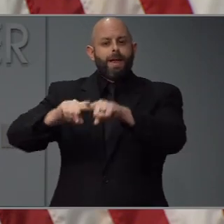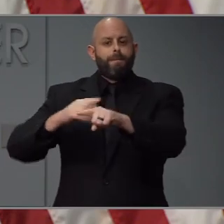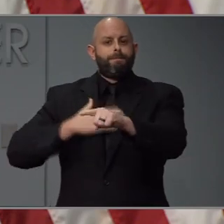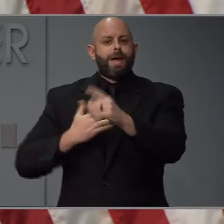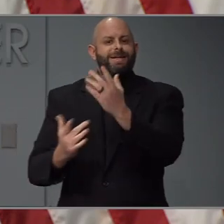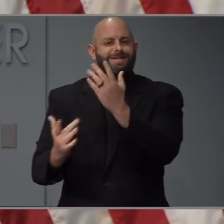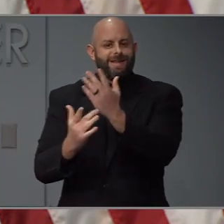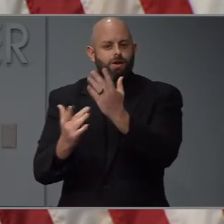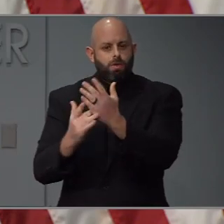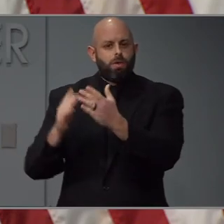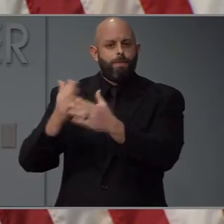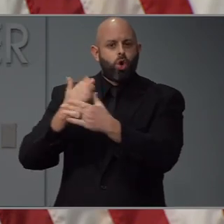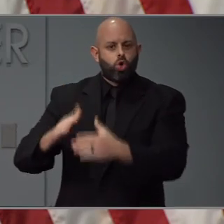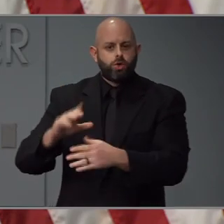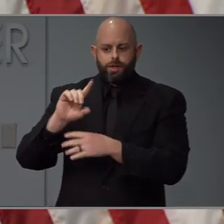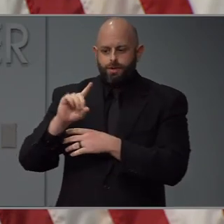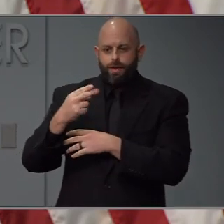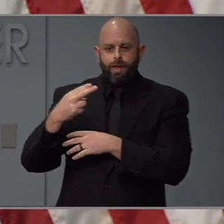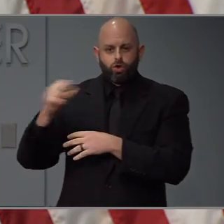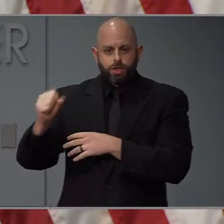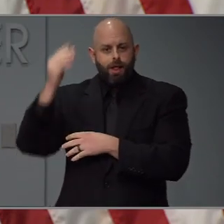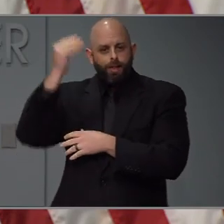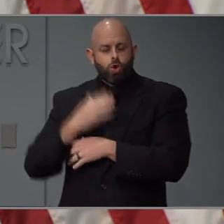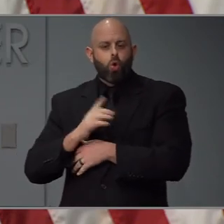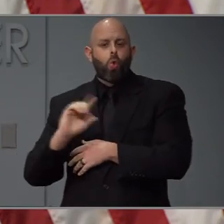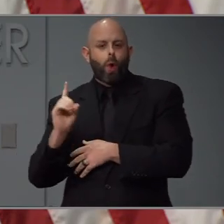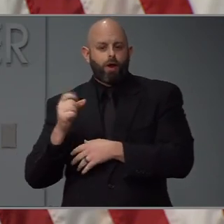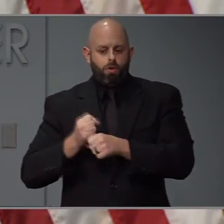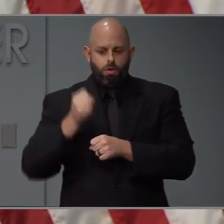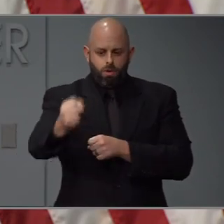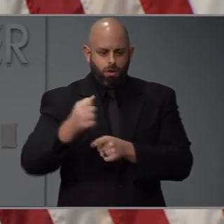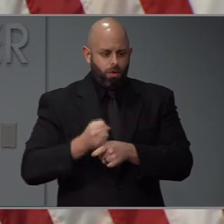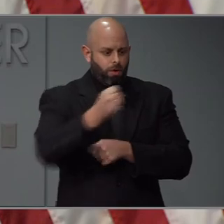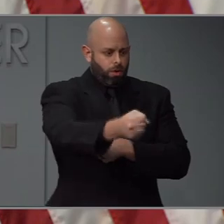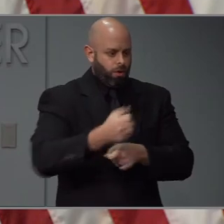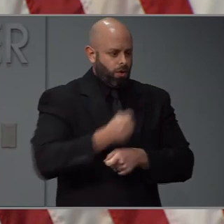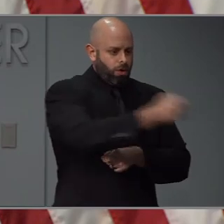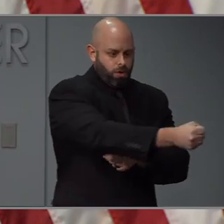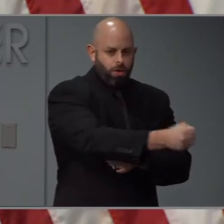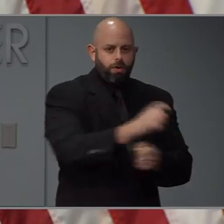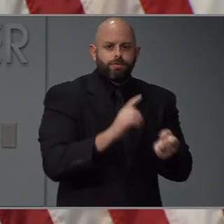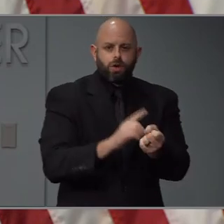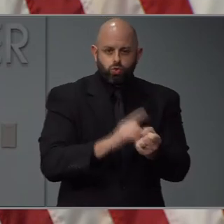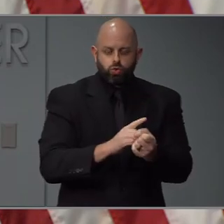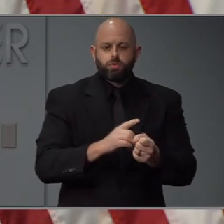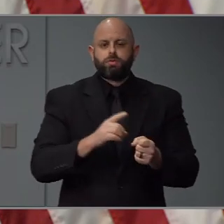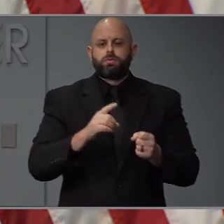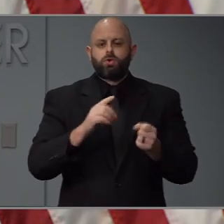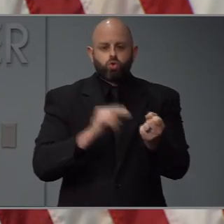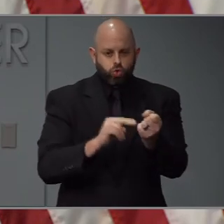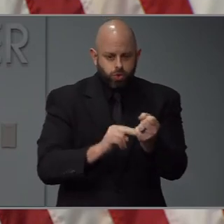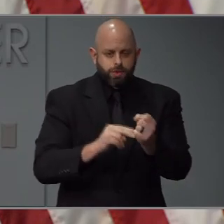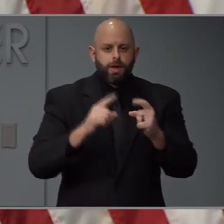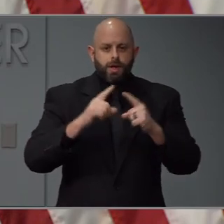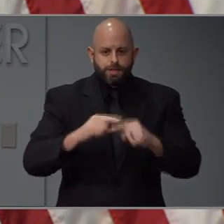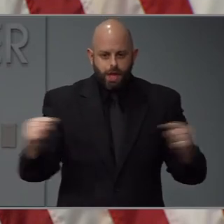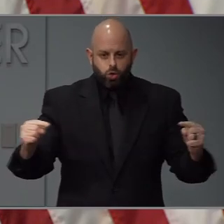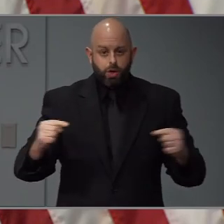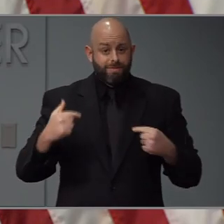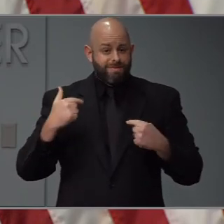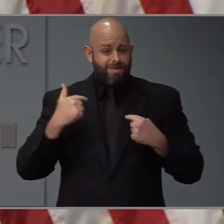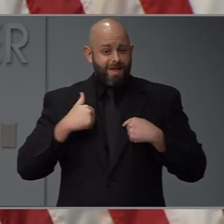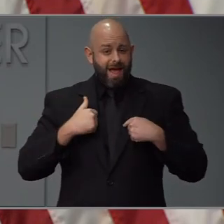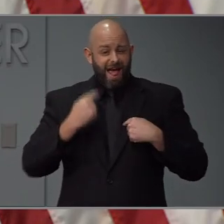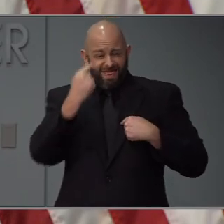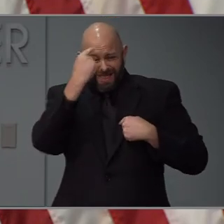DHHS, to let me know where they're needed. And my anticipation and our planning factor for this is that we would anticipate